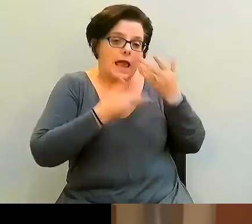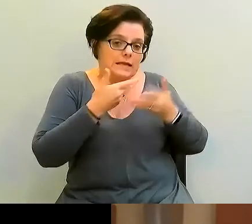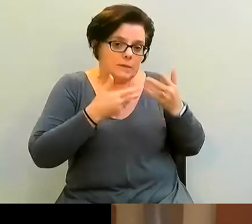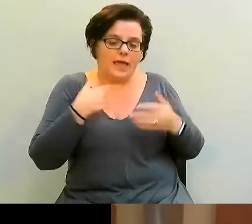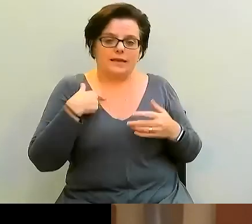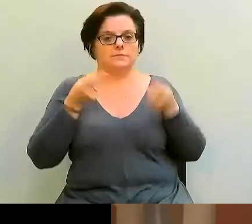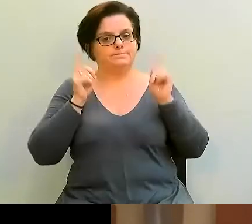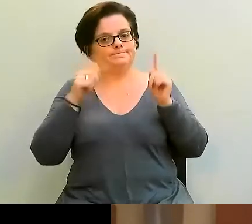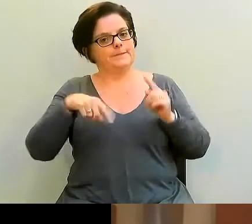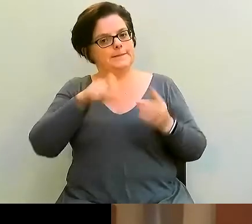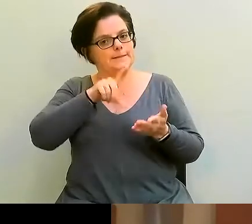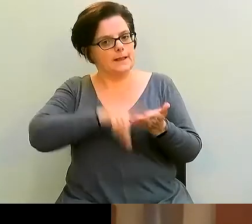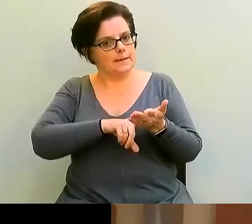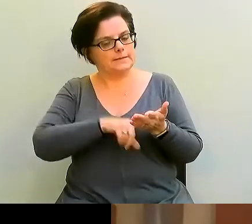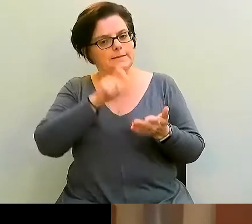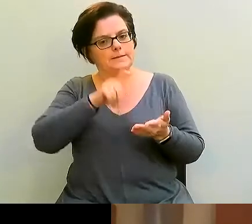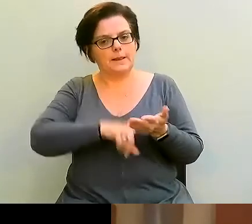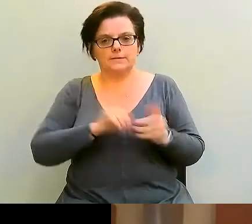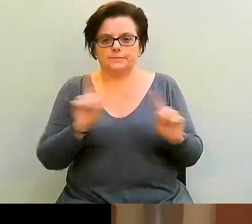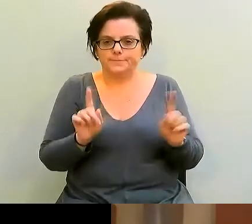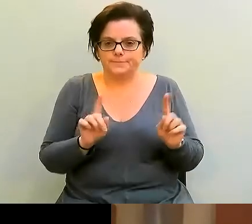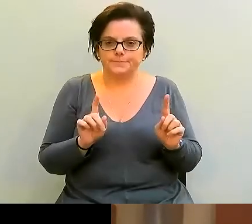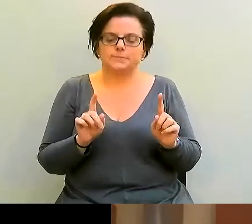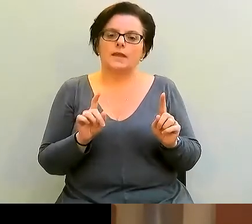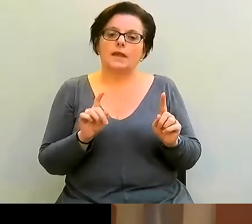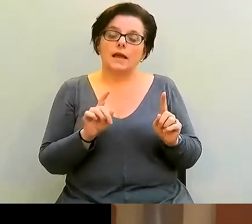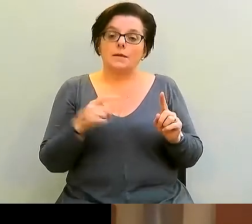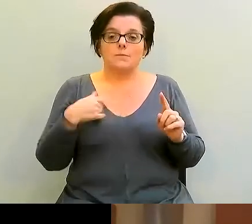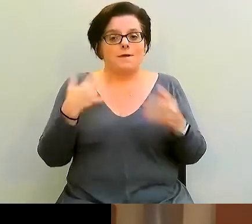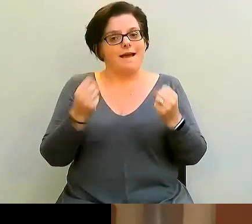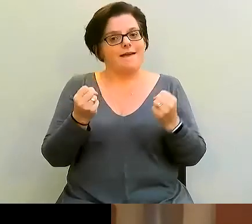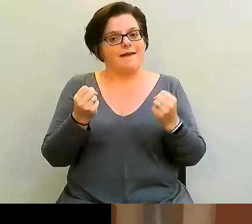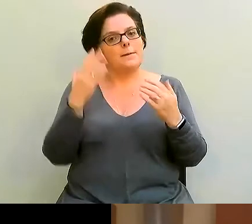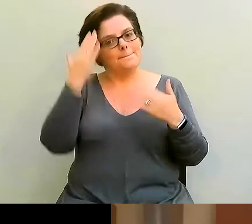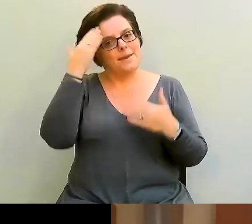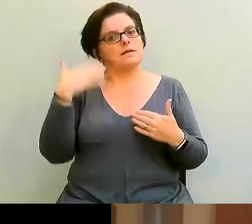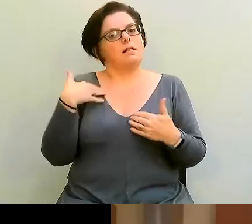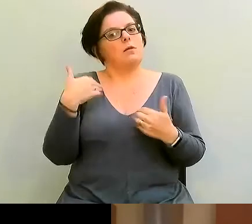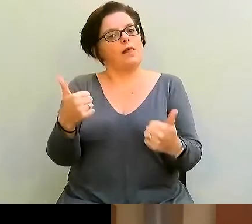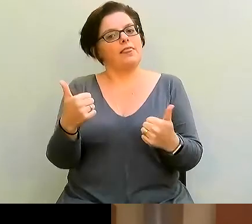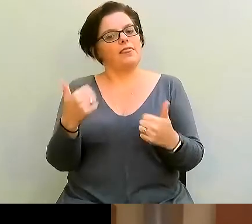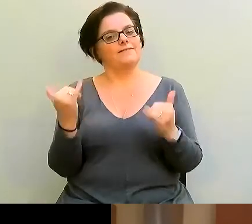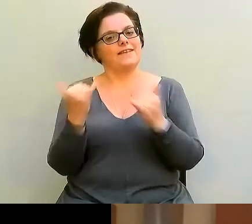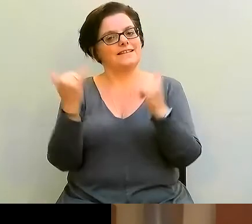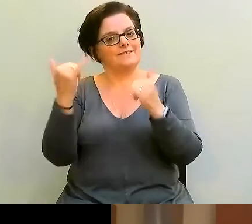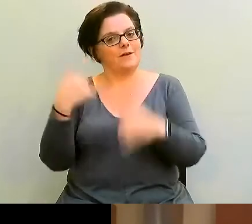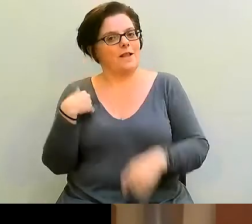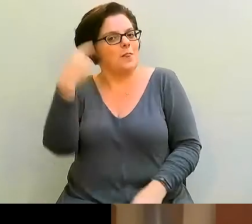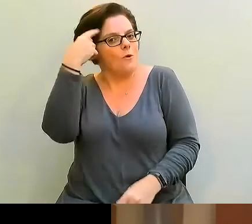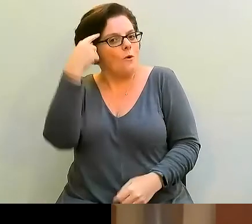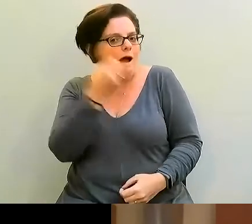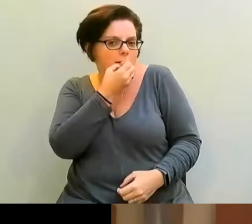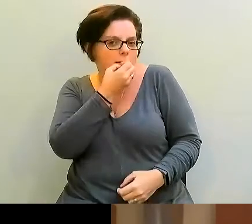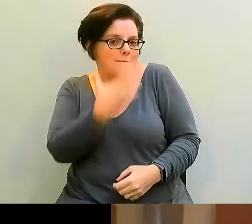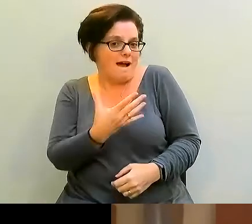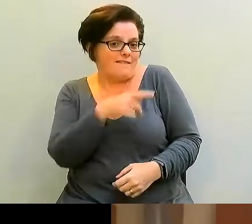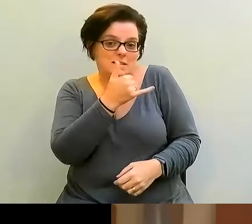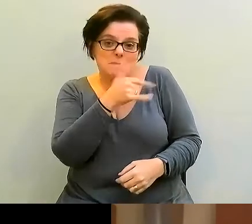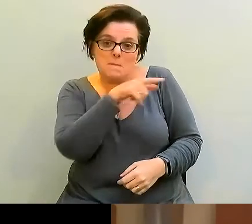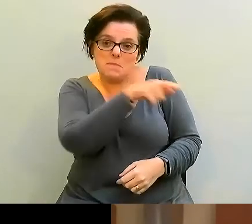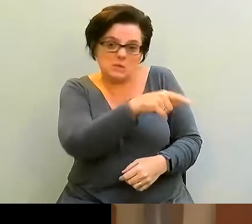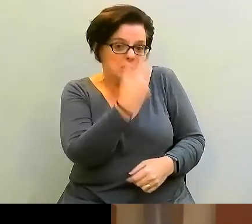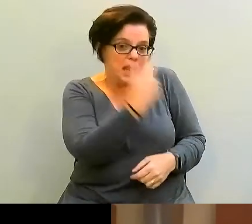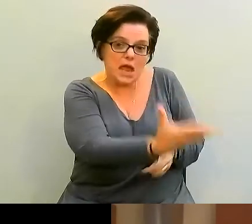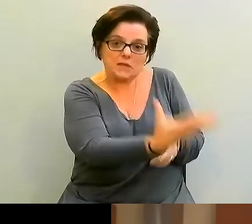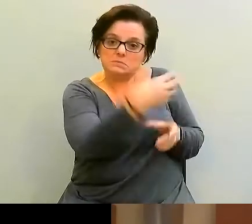City Lit and what City Lit was, and that we have this Mental Wealth Festival and how wouldn't it be marvellous if she'd be able to